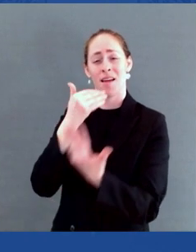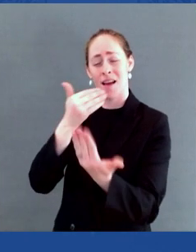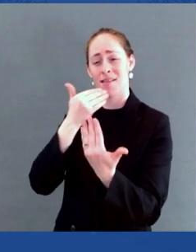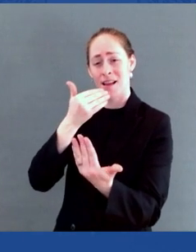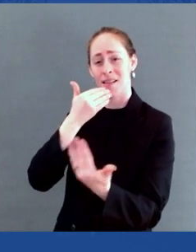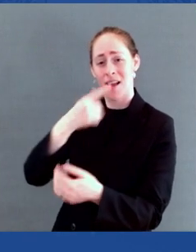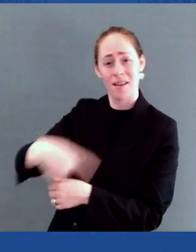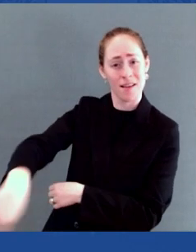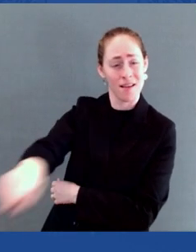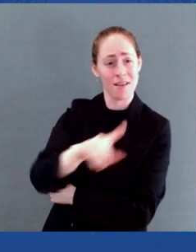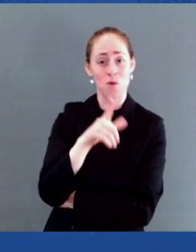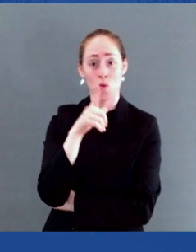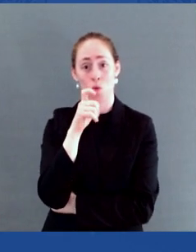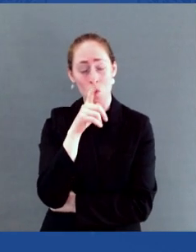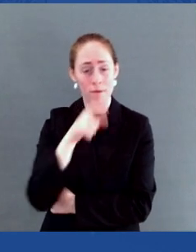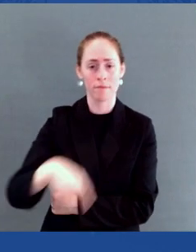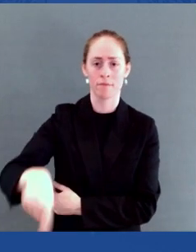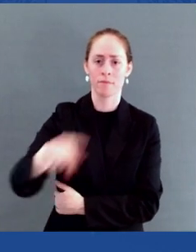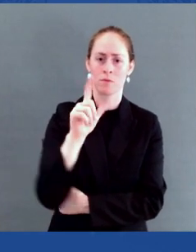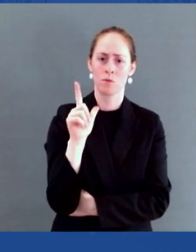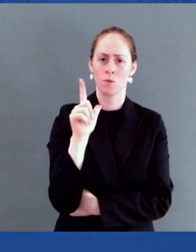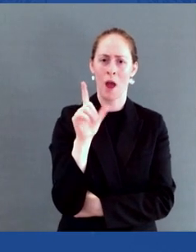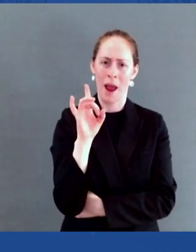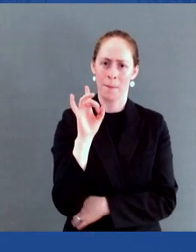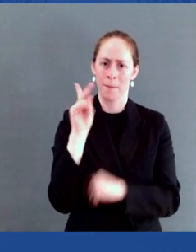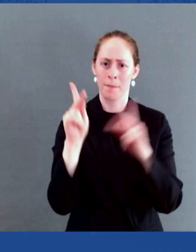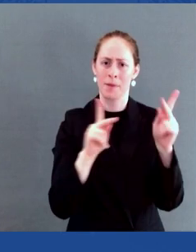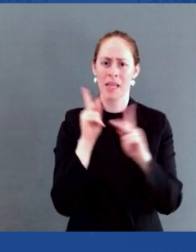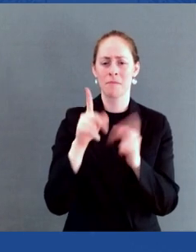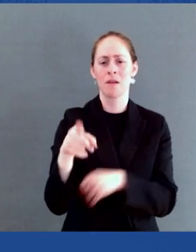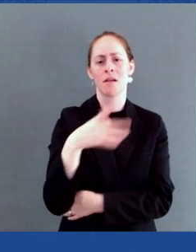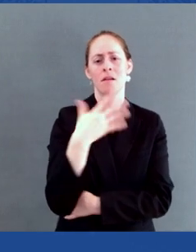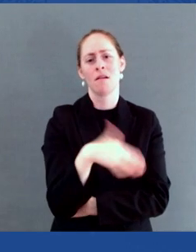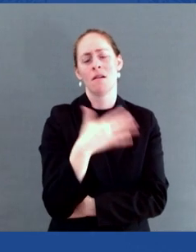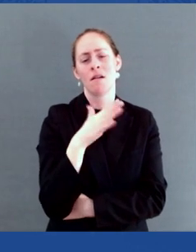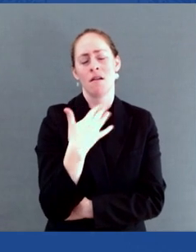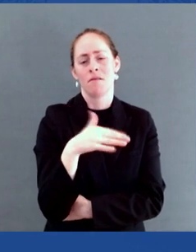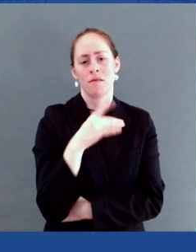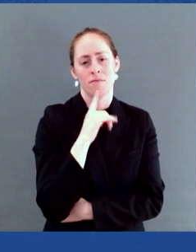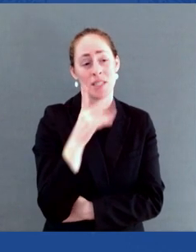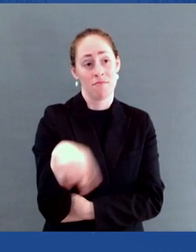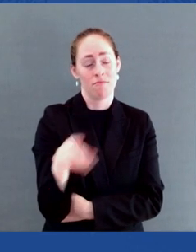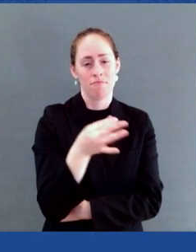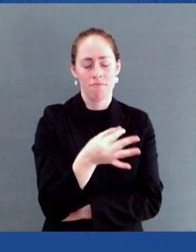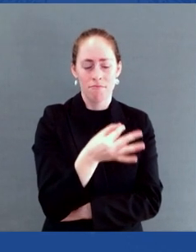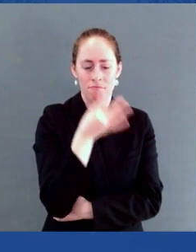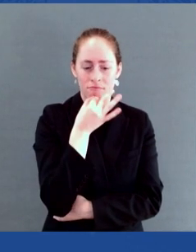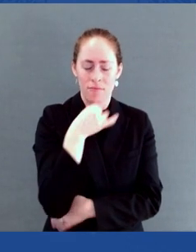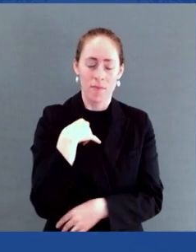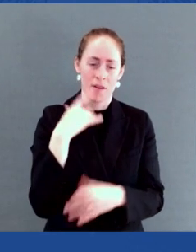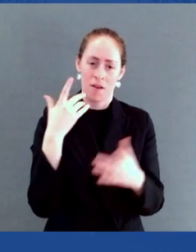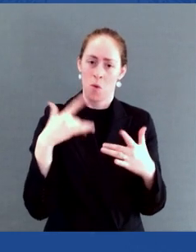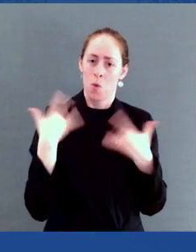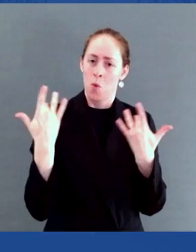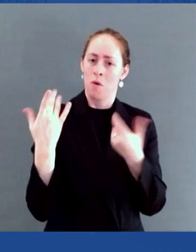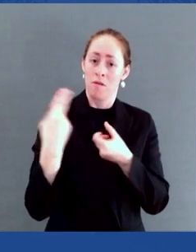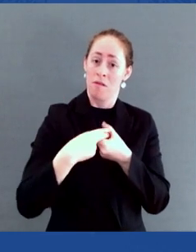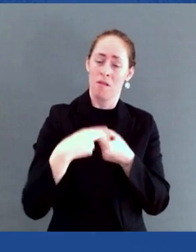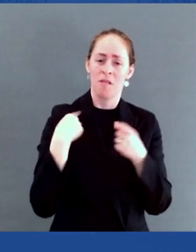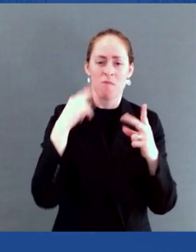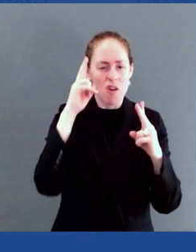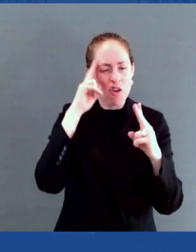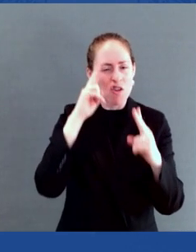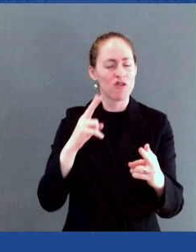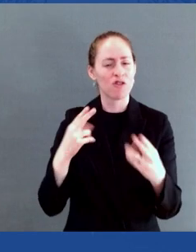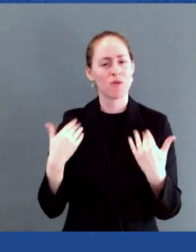to work with. And later this month, we break ground on Project Legacy, a one and a quarter acre community campus